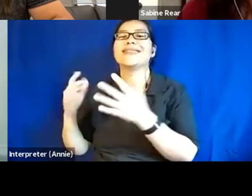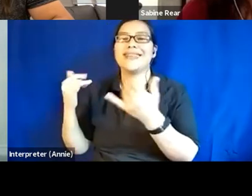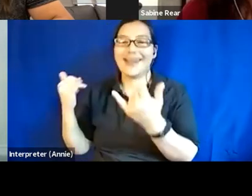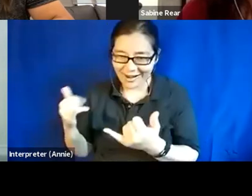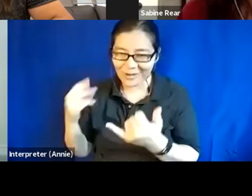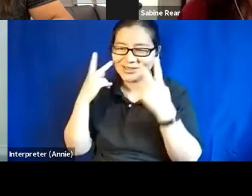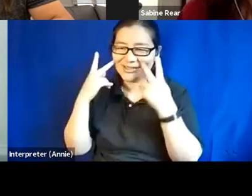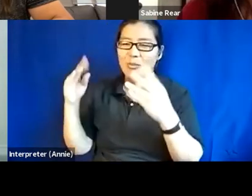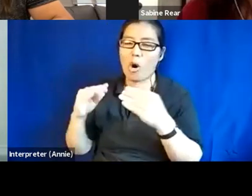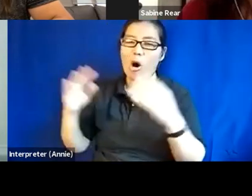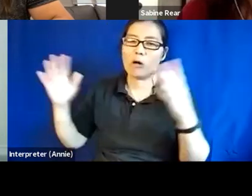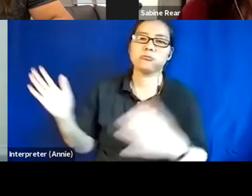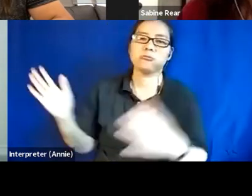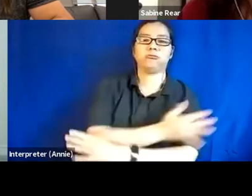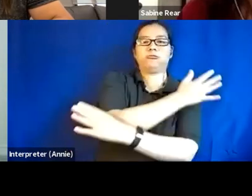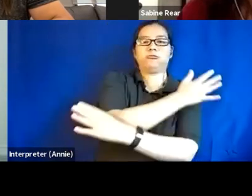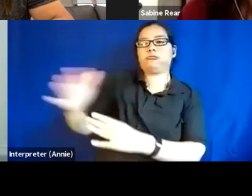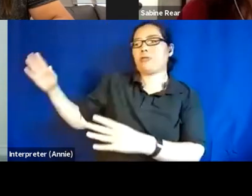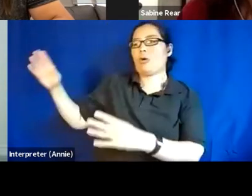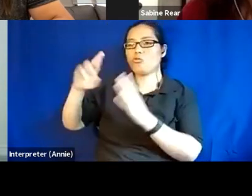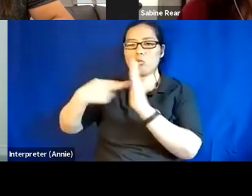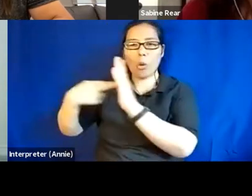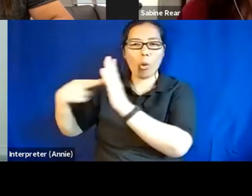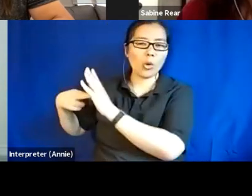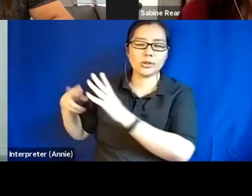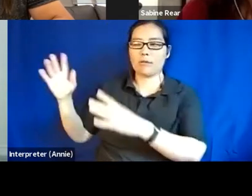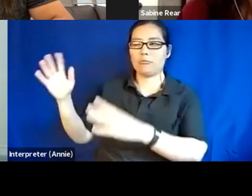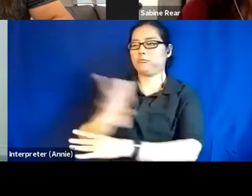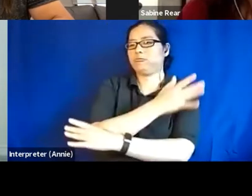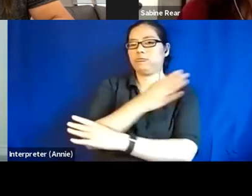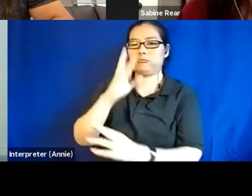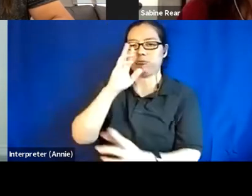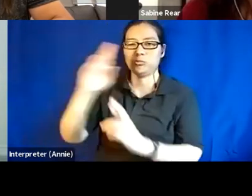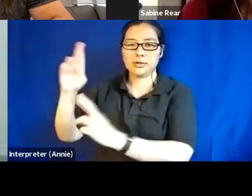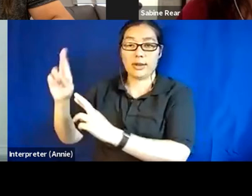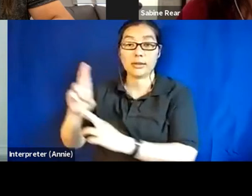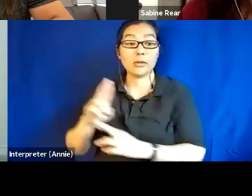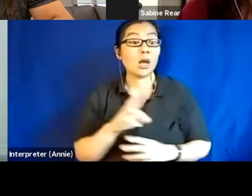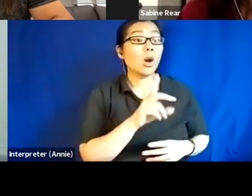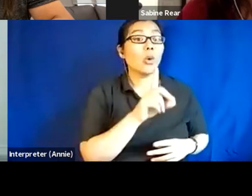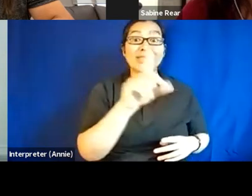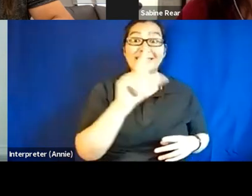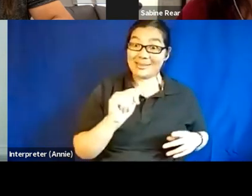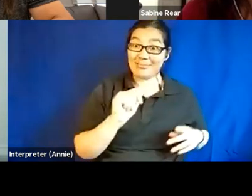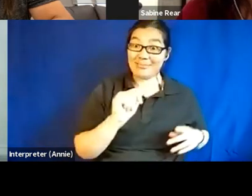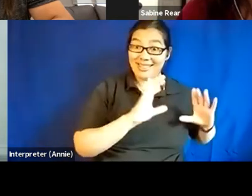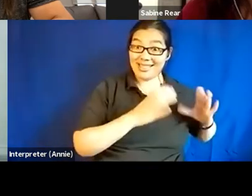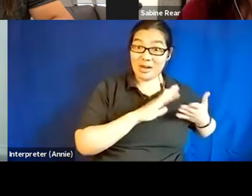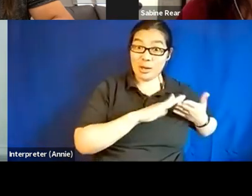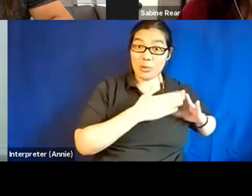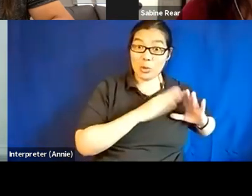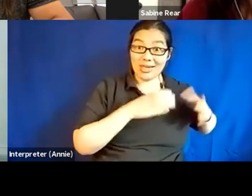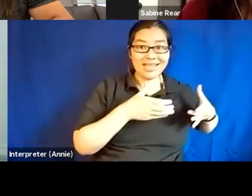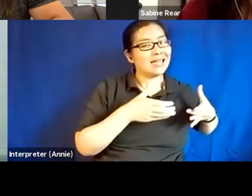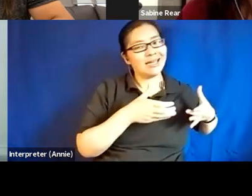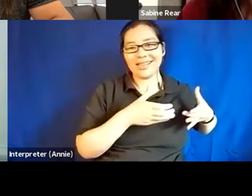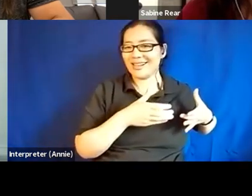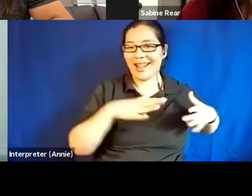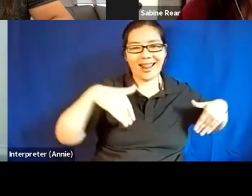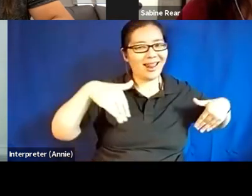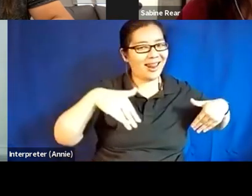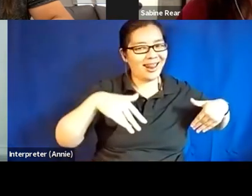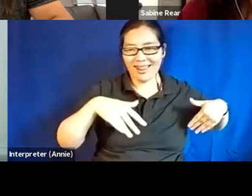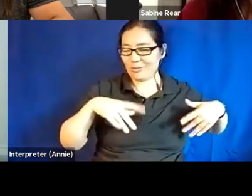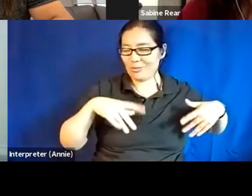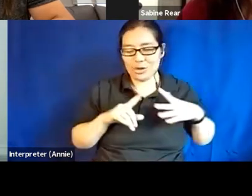roles and respect. And I, I would say in disability realm, we're not there yet. I, I think we're just cracking the door open, uh, and